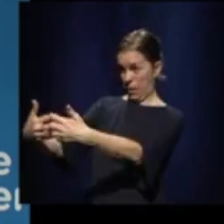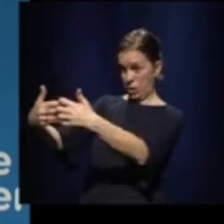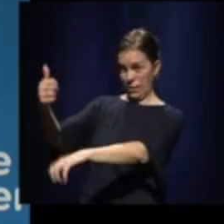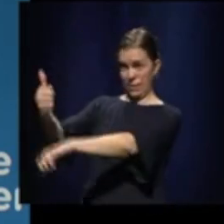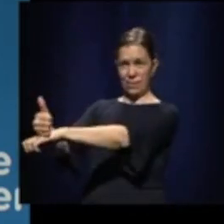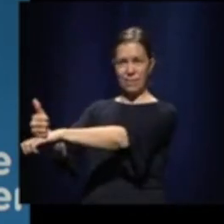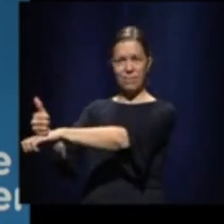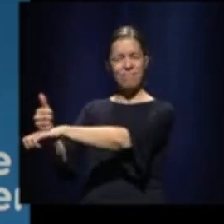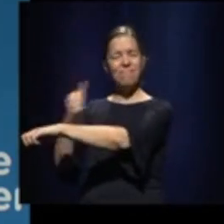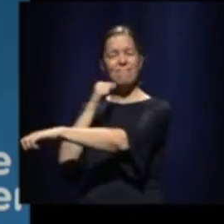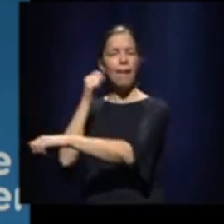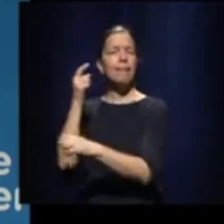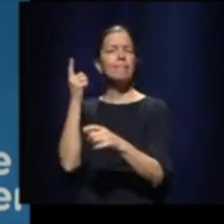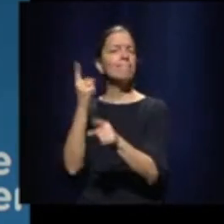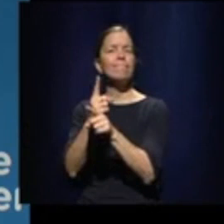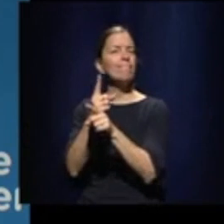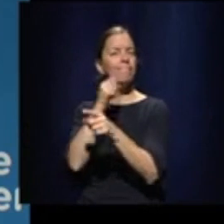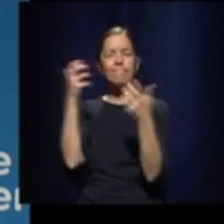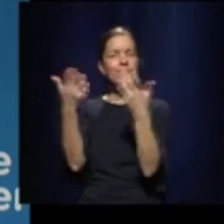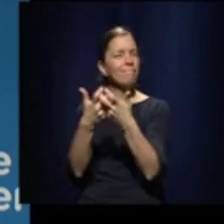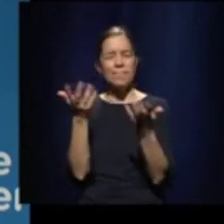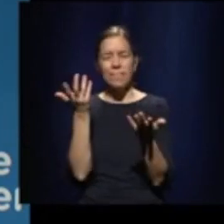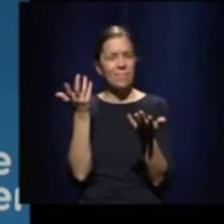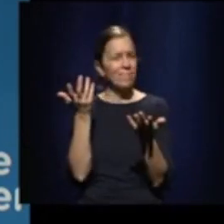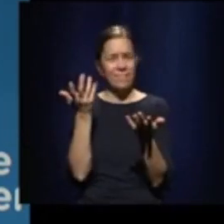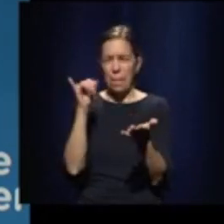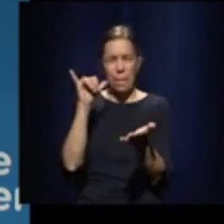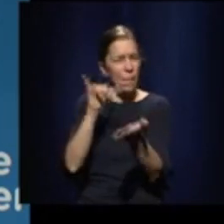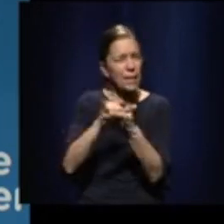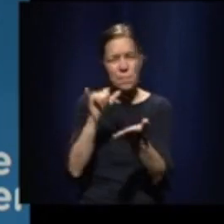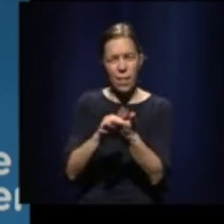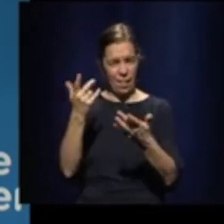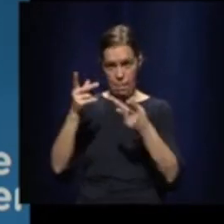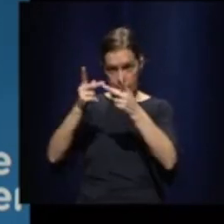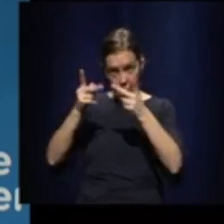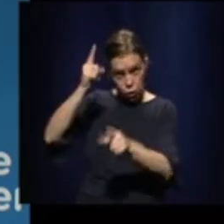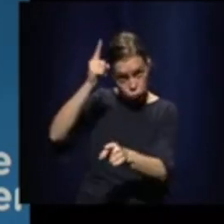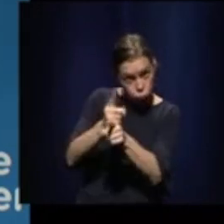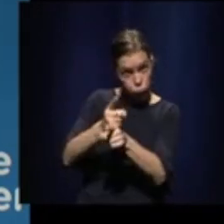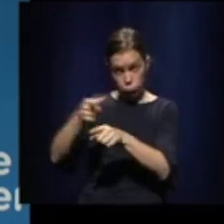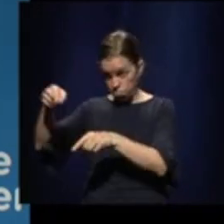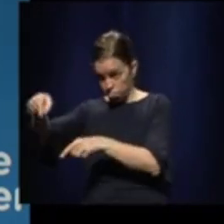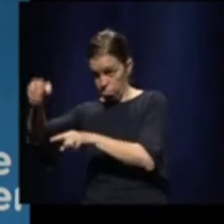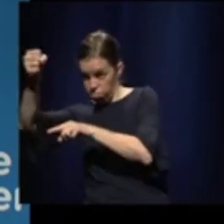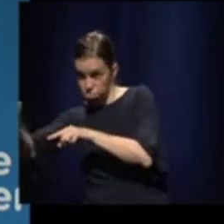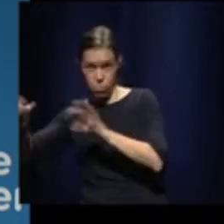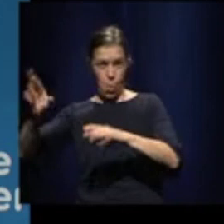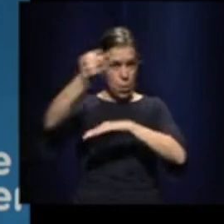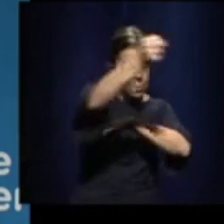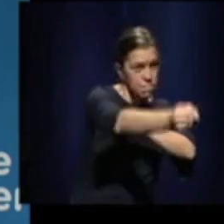kind of impossible to be sure that it's going to be really efficient in any way, if even it is.